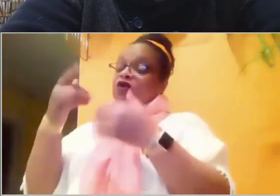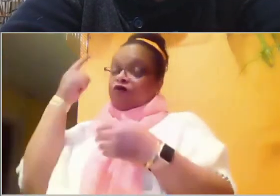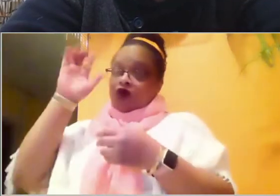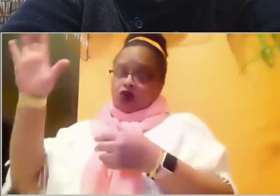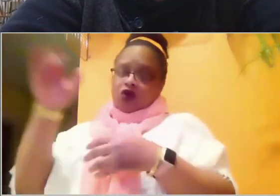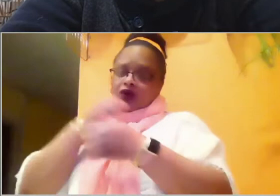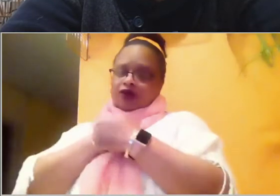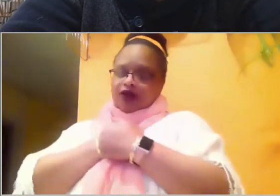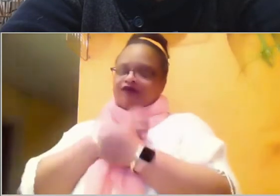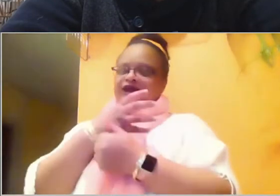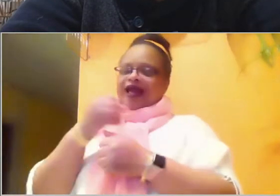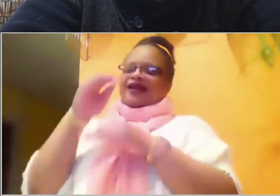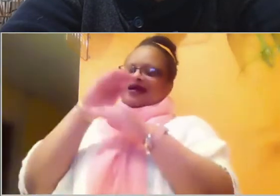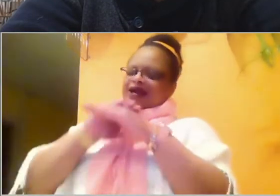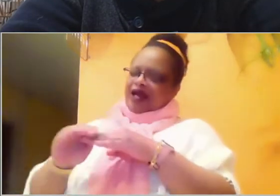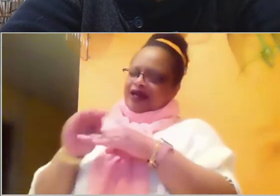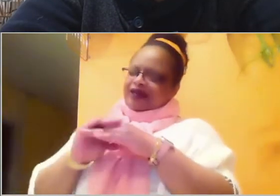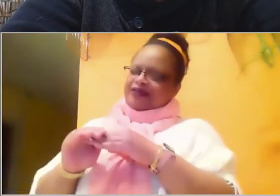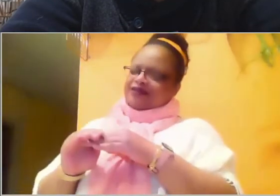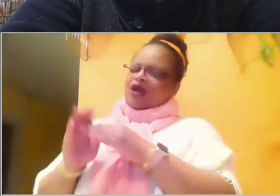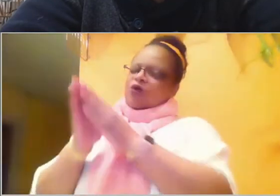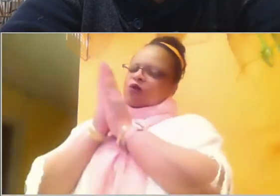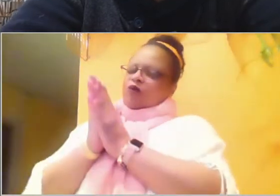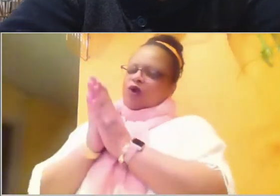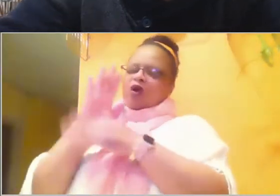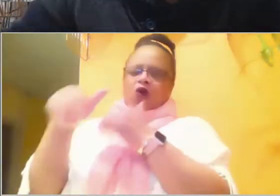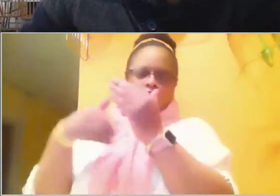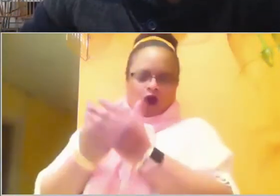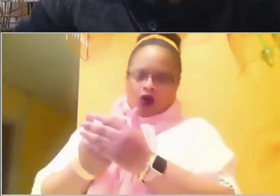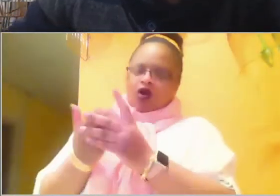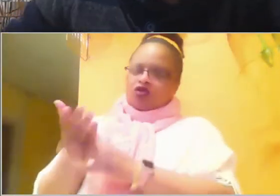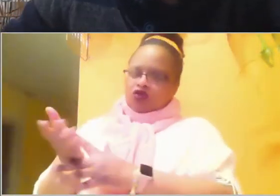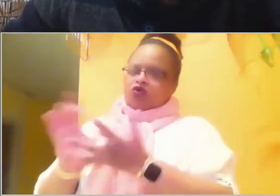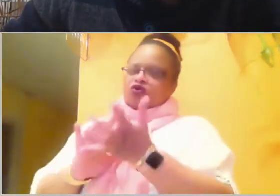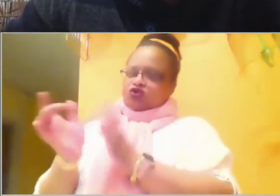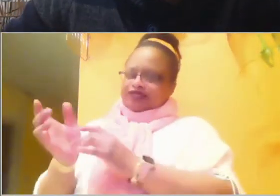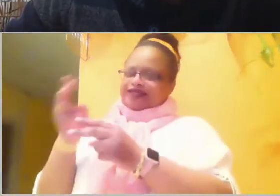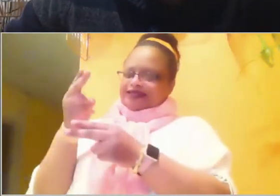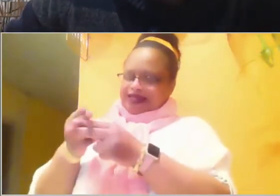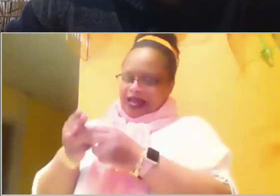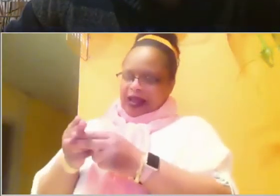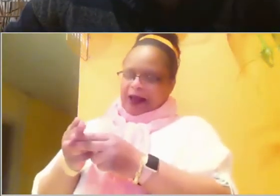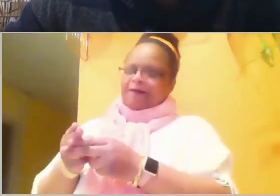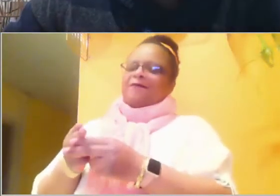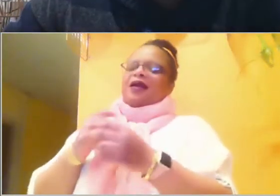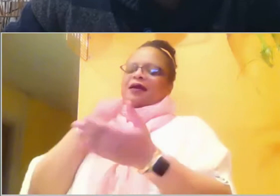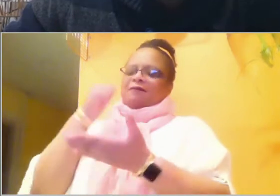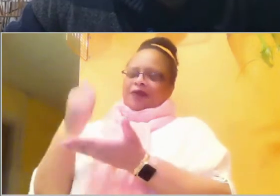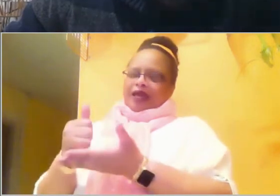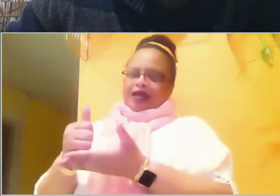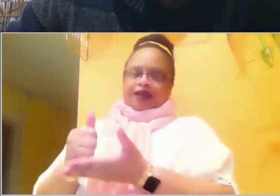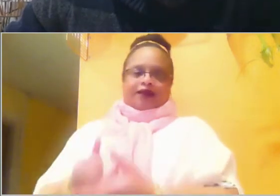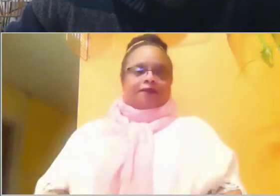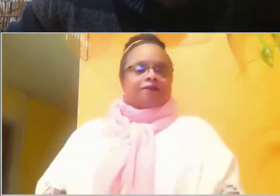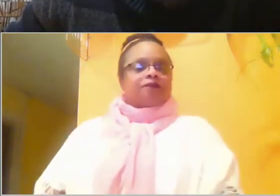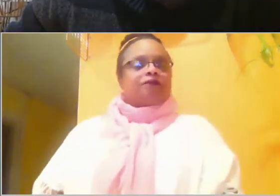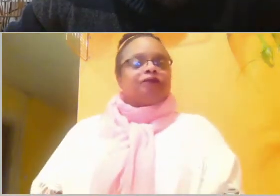kindness, and we ask and pray all this in Jesus' wonderful and mighty name. Amen.